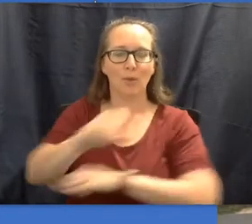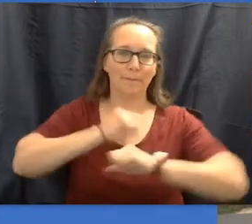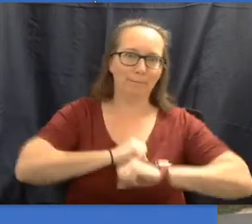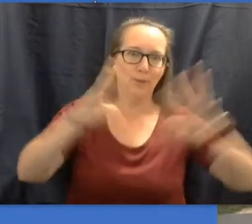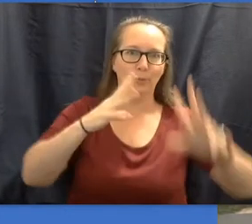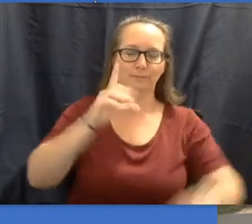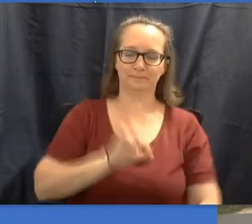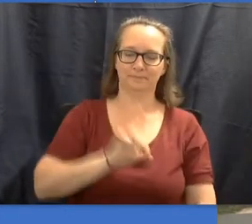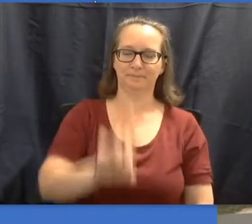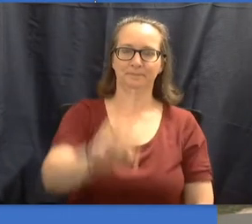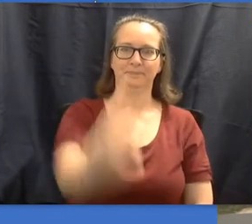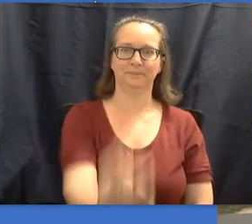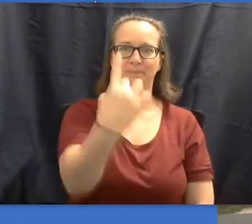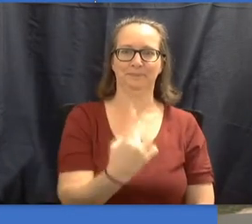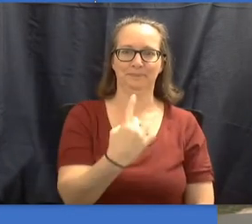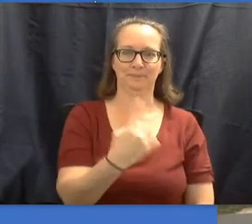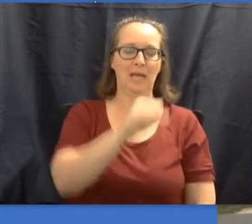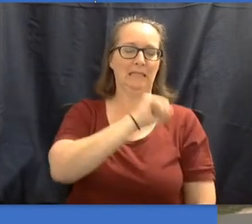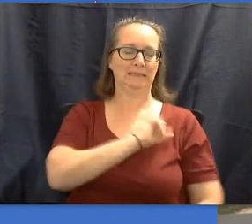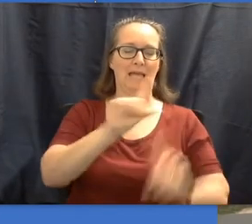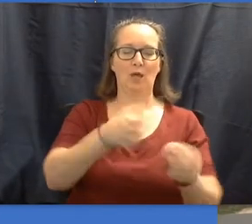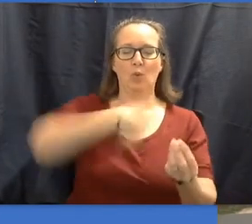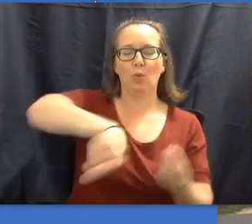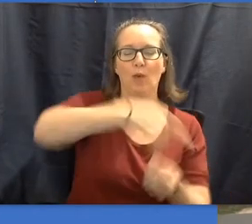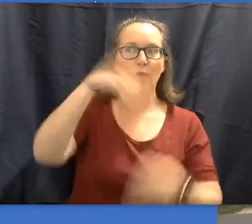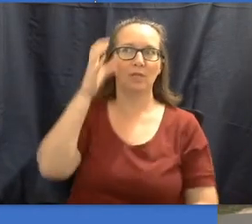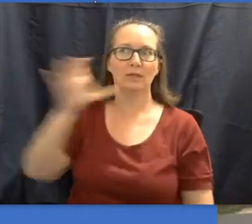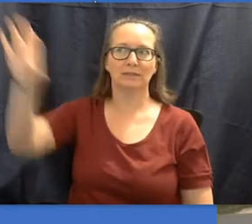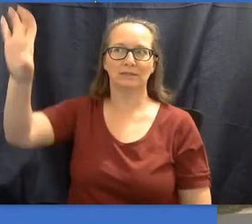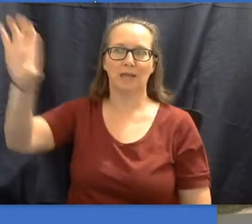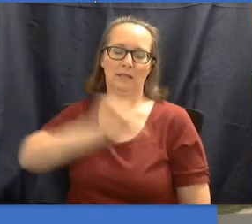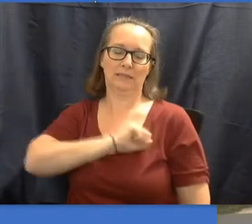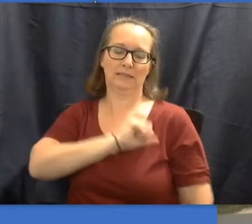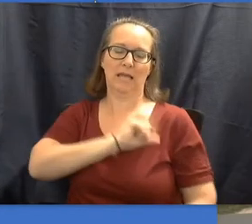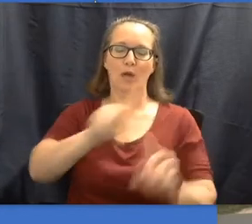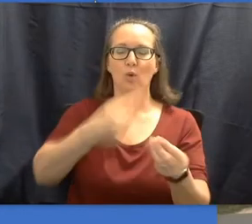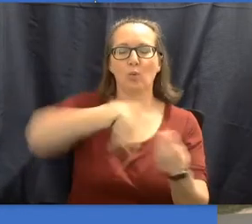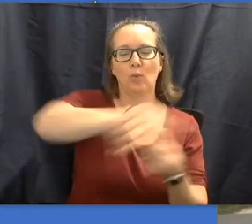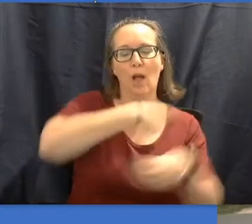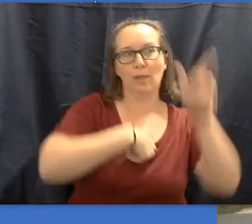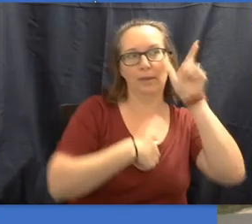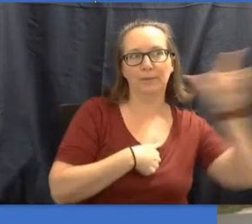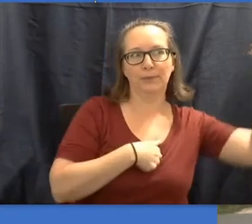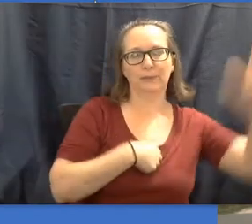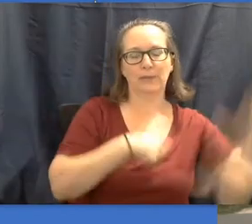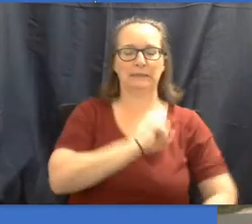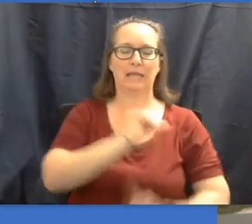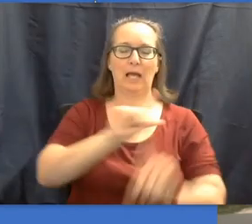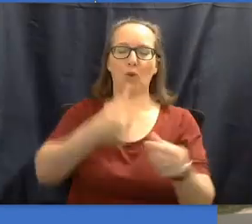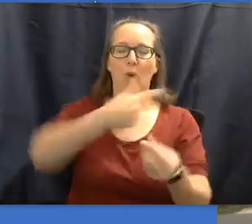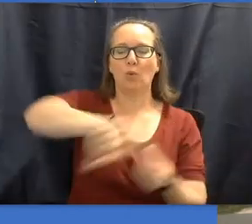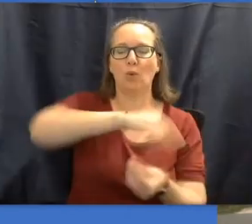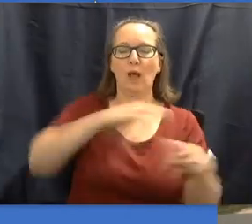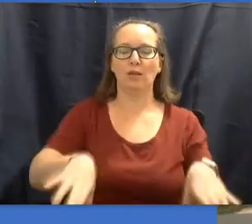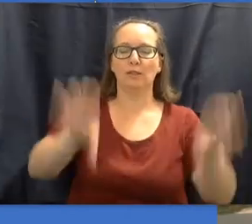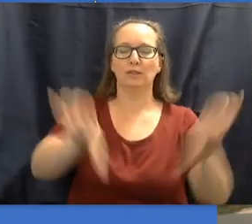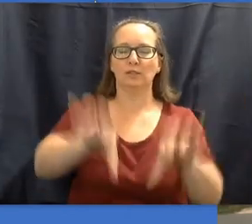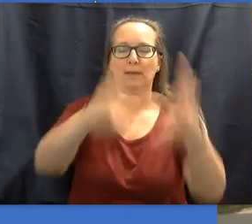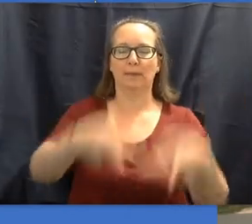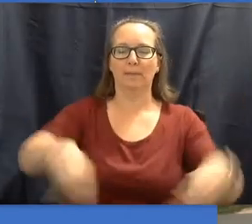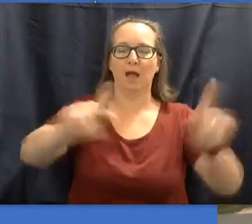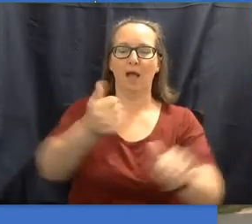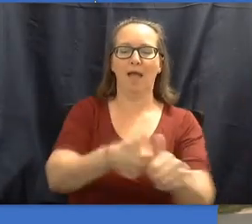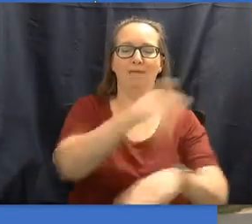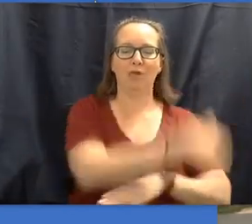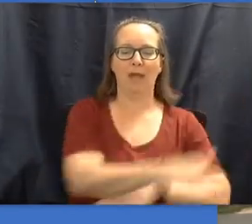Sally go round the moon, Sally go round the chimney pot, every